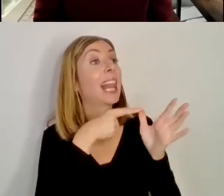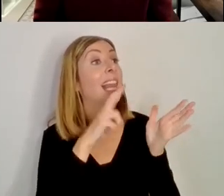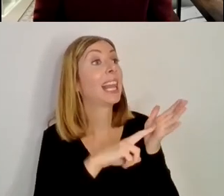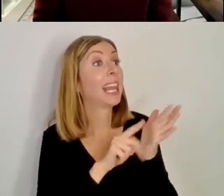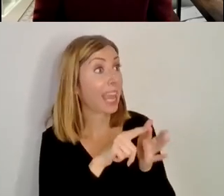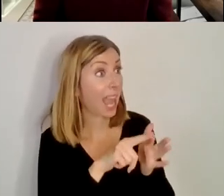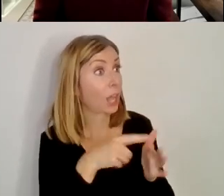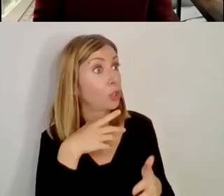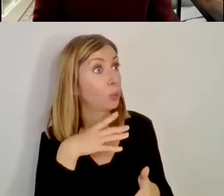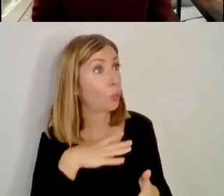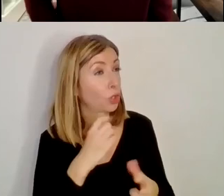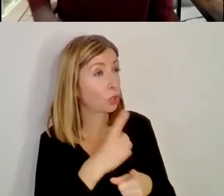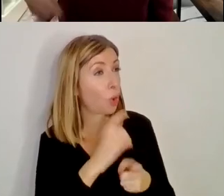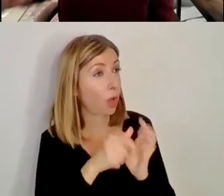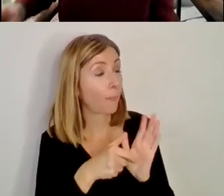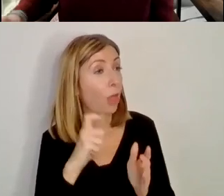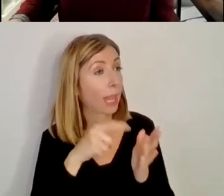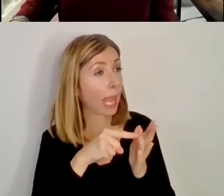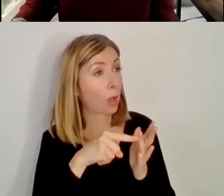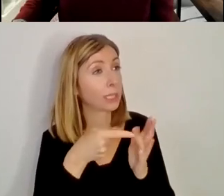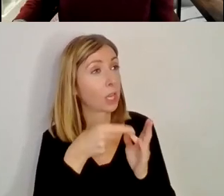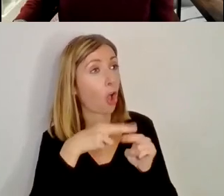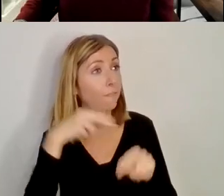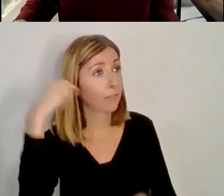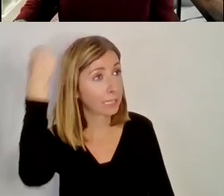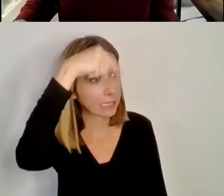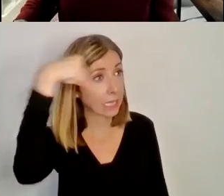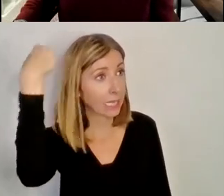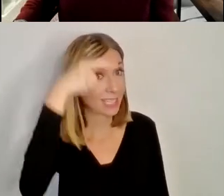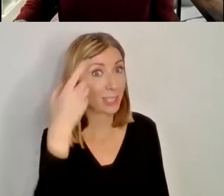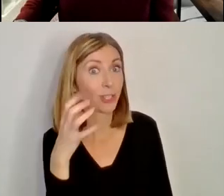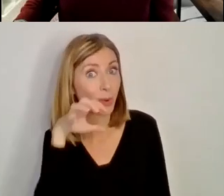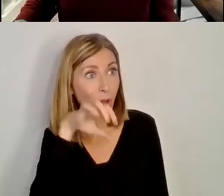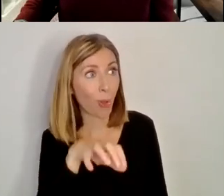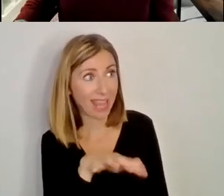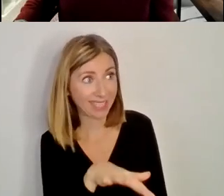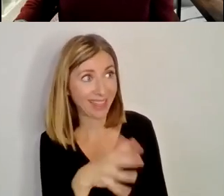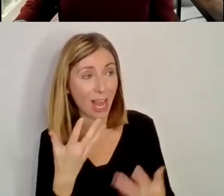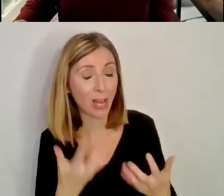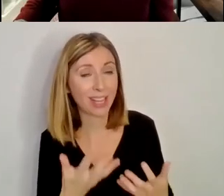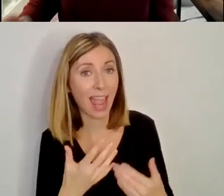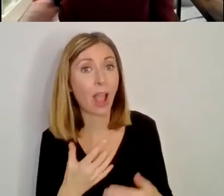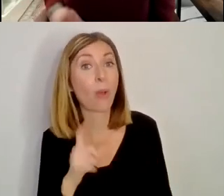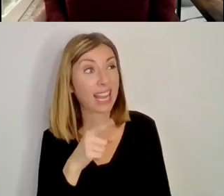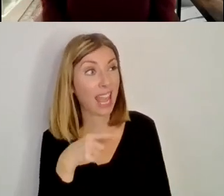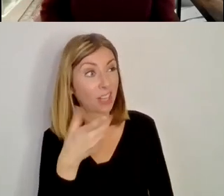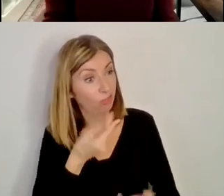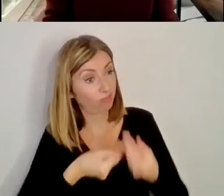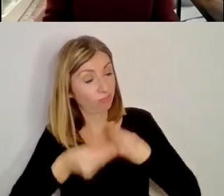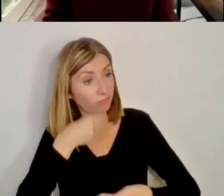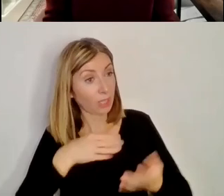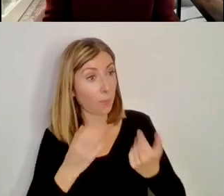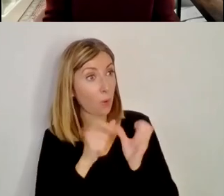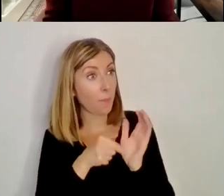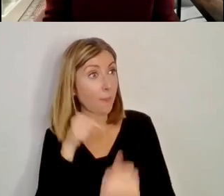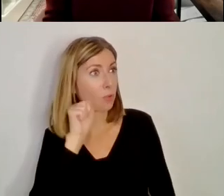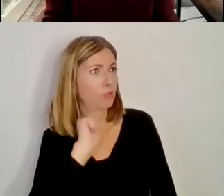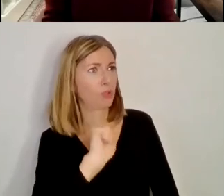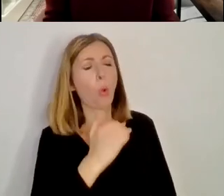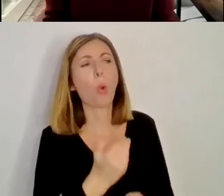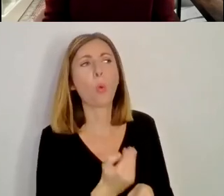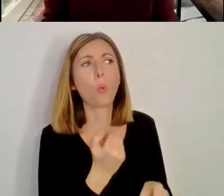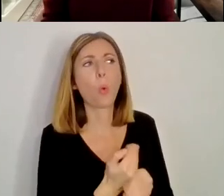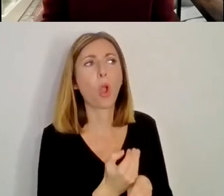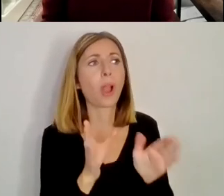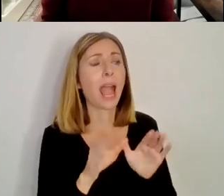County of Saints, uh, which is where, uh, you are located. And, uh, maybe you could give us, you know, just tell us maybe a little bit about your work